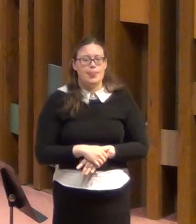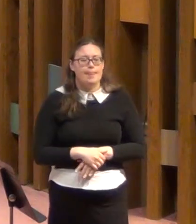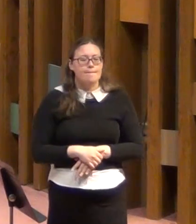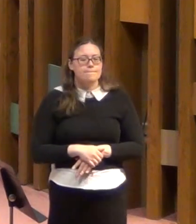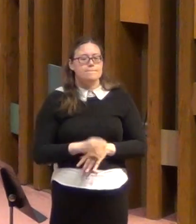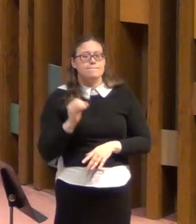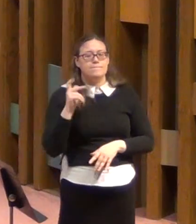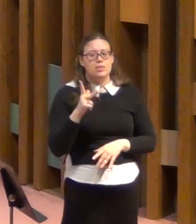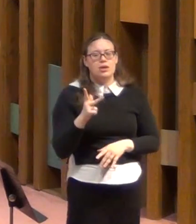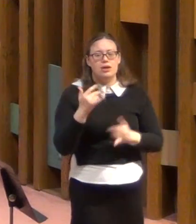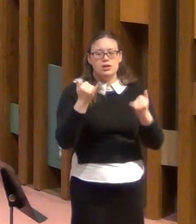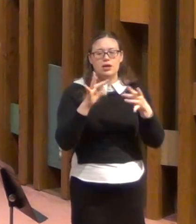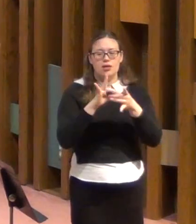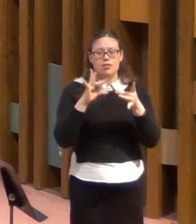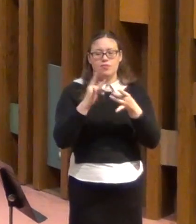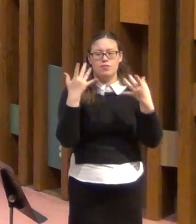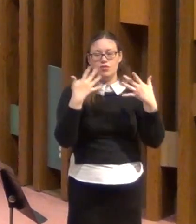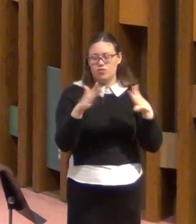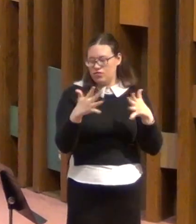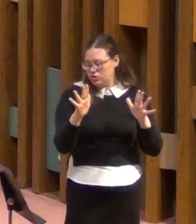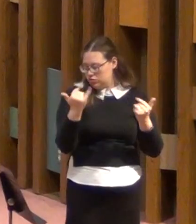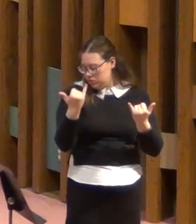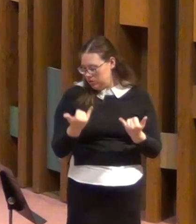Let us conclude our service today